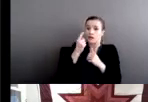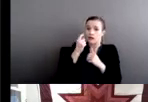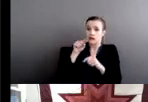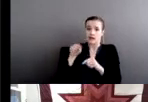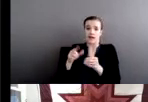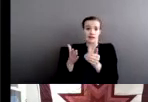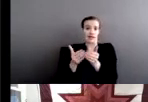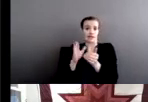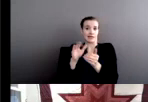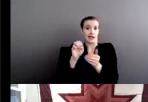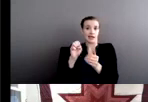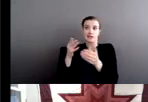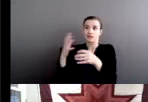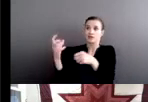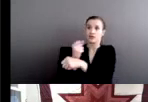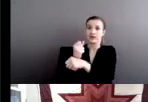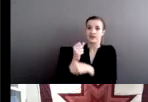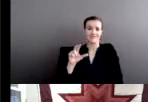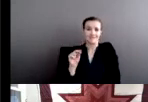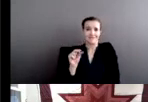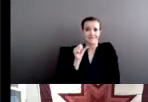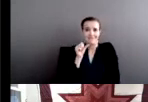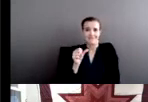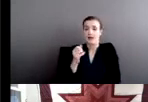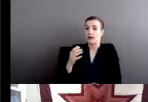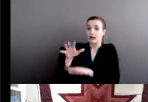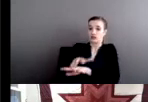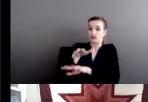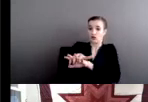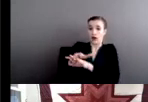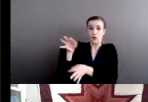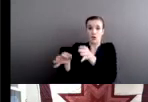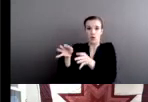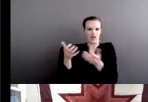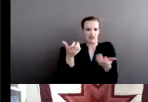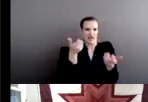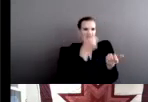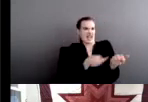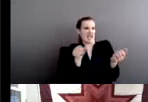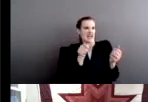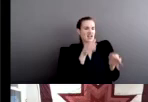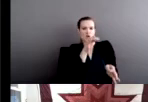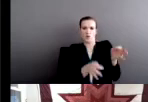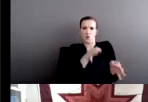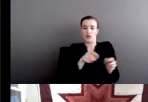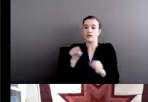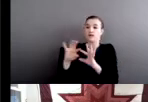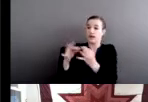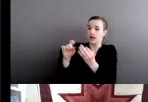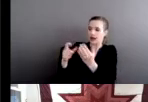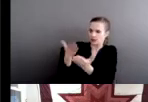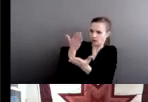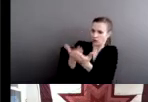Because in order to win in tribal court or any court, this family would have to prove that Dollar General